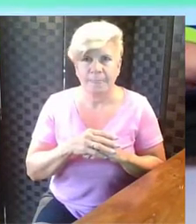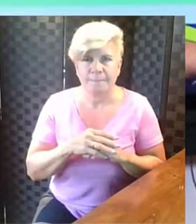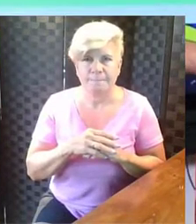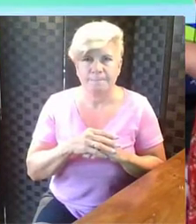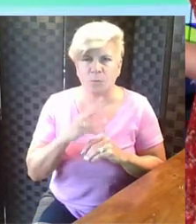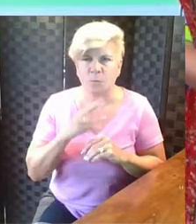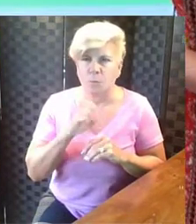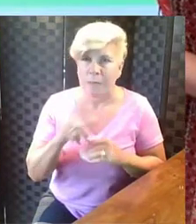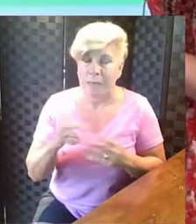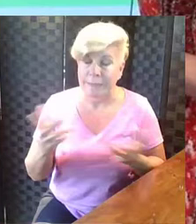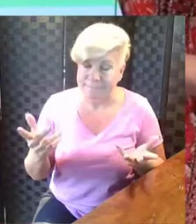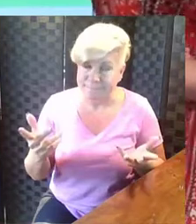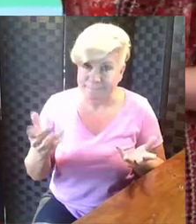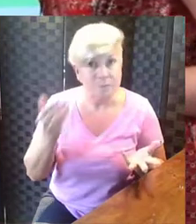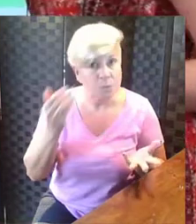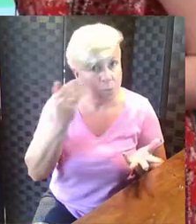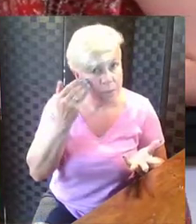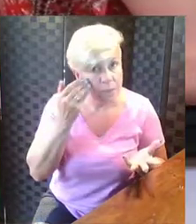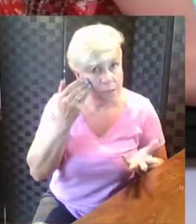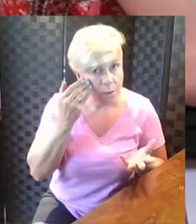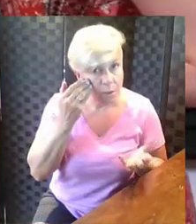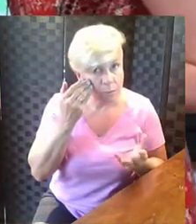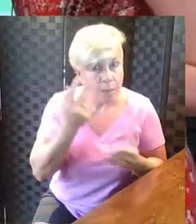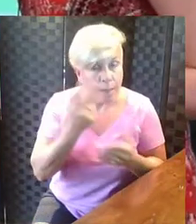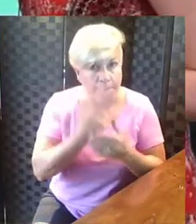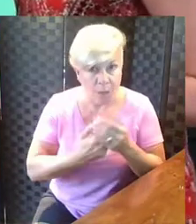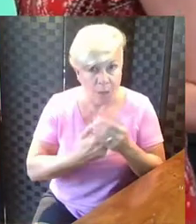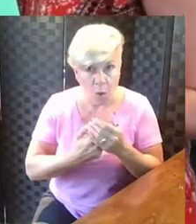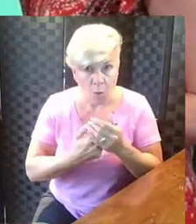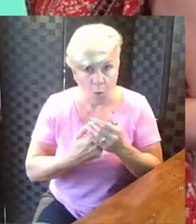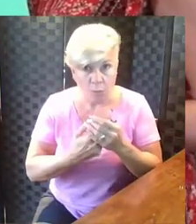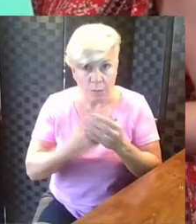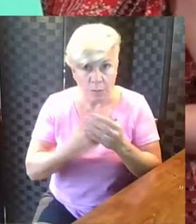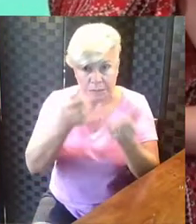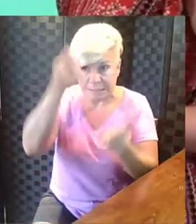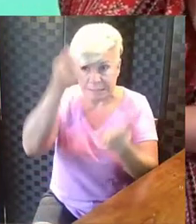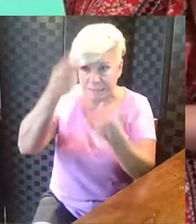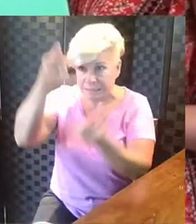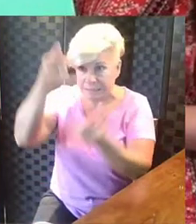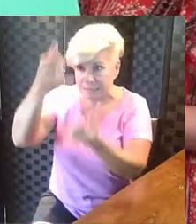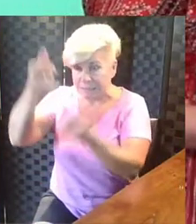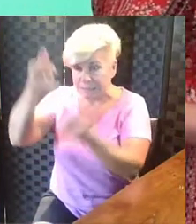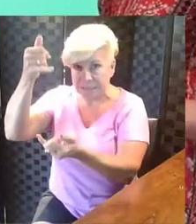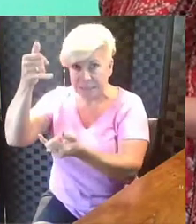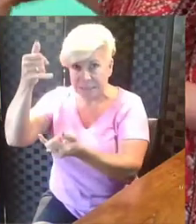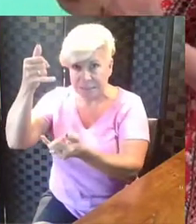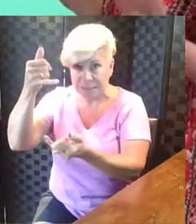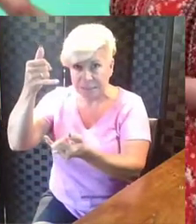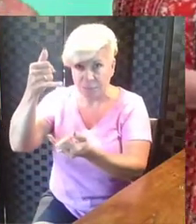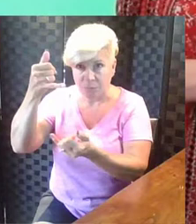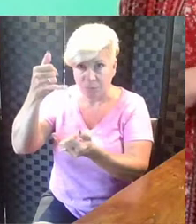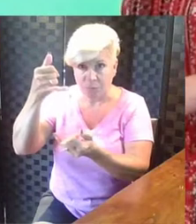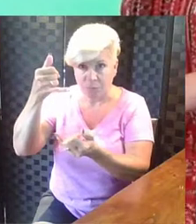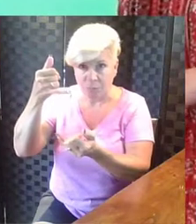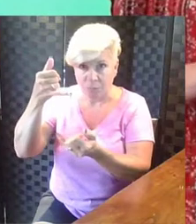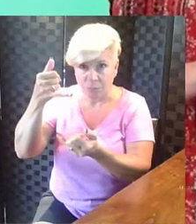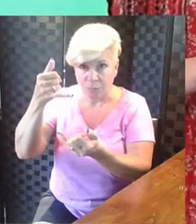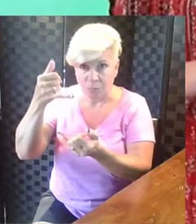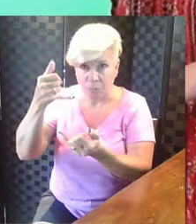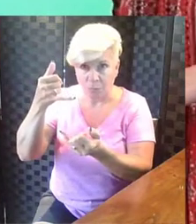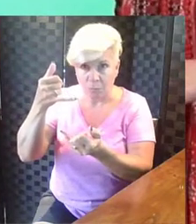Well, we know that they both, both the times I grabbed, we had at least how many?